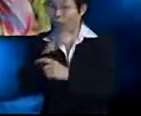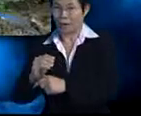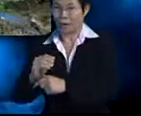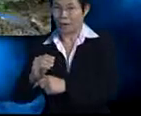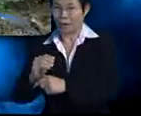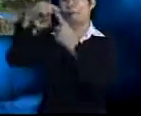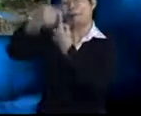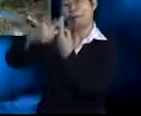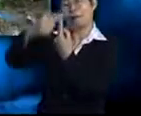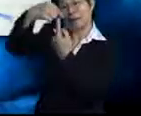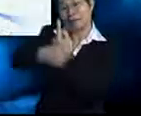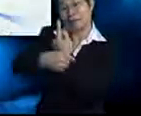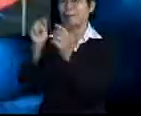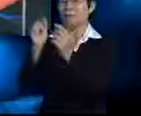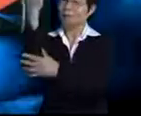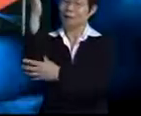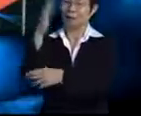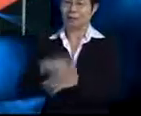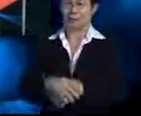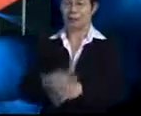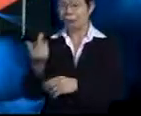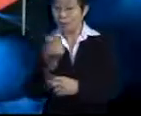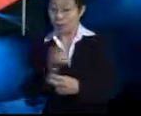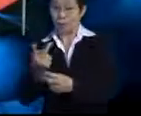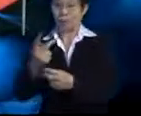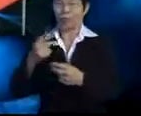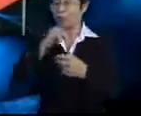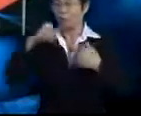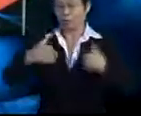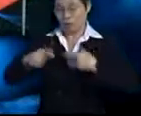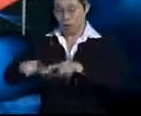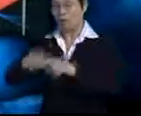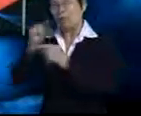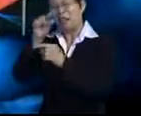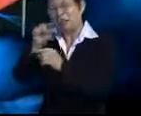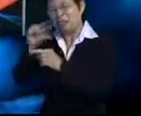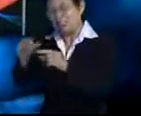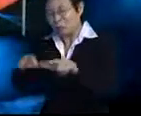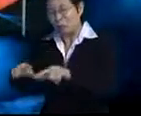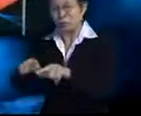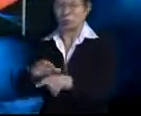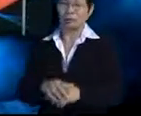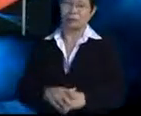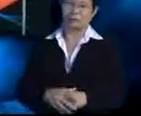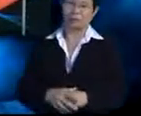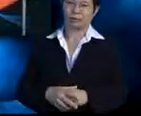plants. Most non-woody plants have little woody tissue within the stems.